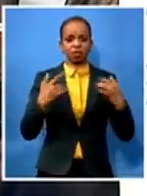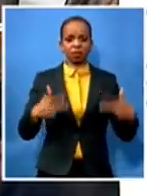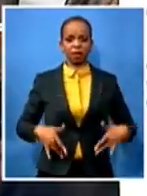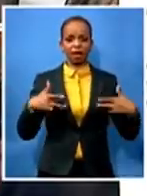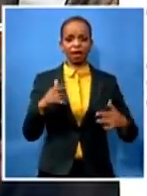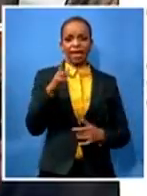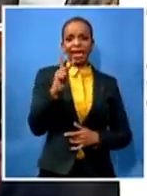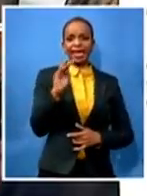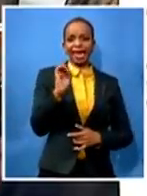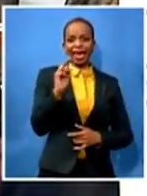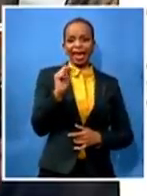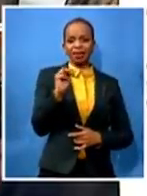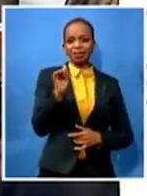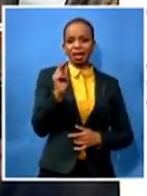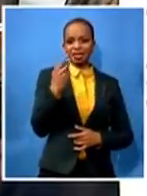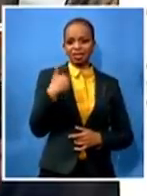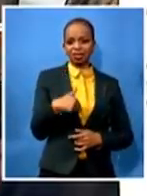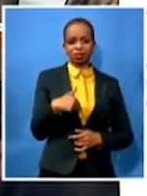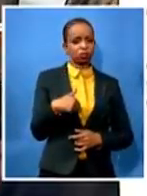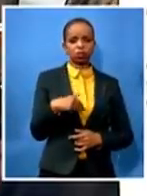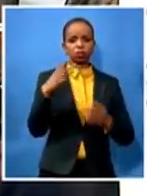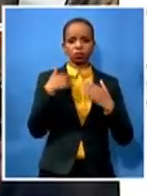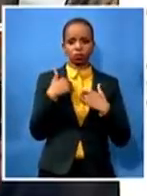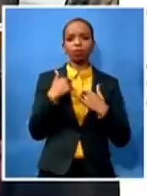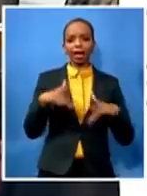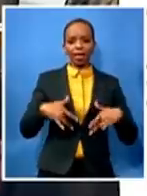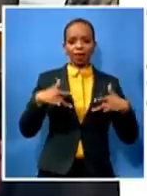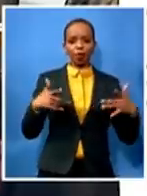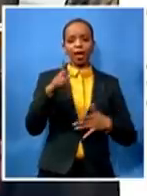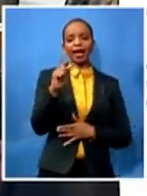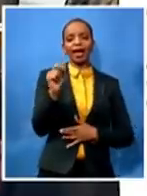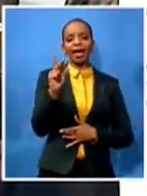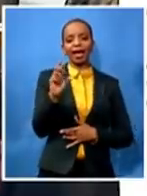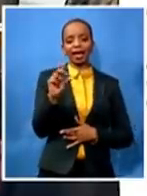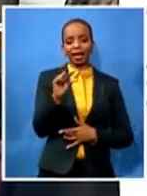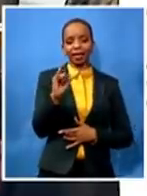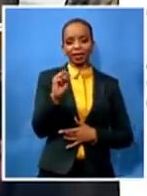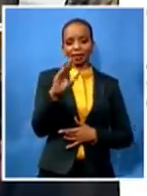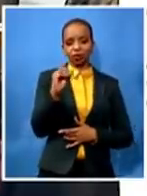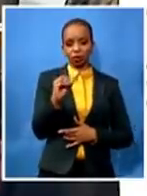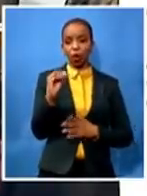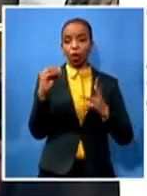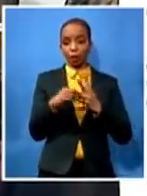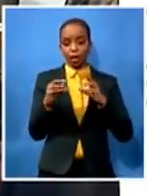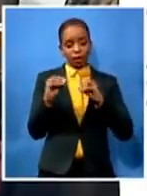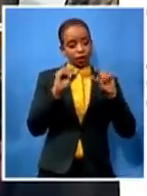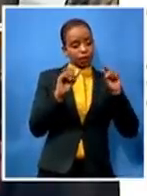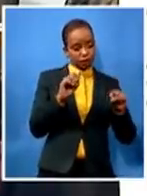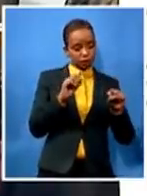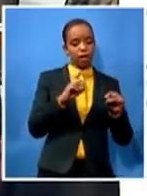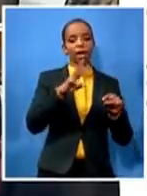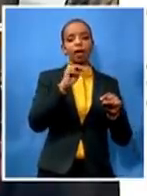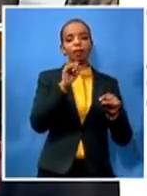married i lived in manserville i moved to kakiso i then lived with my family in silverfields and then we are now in